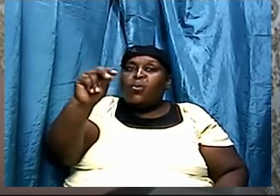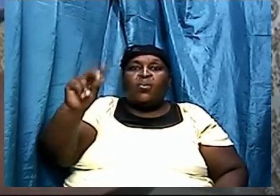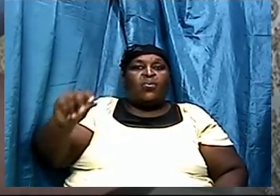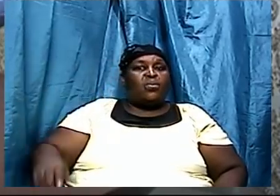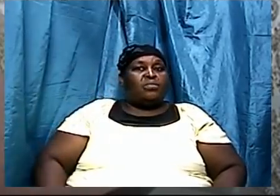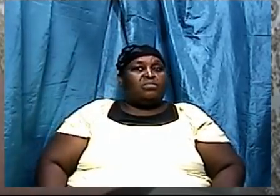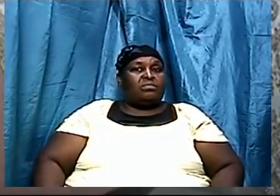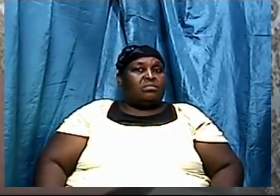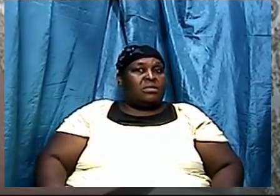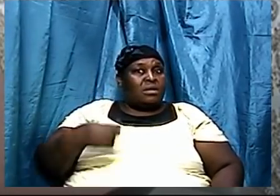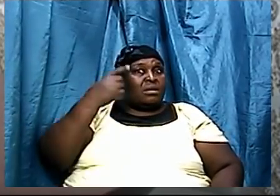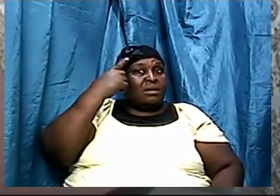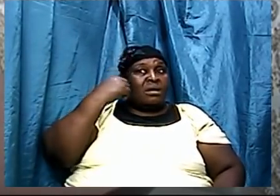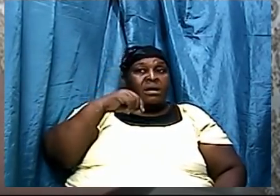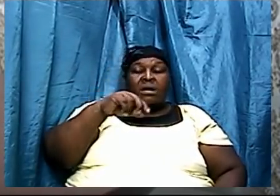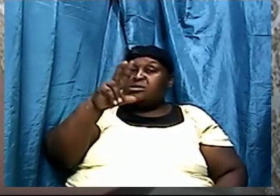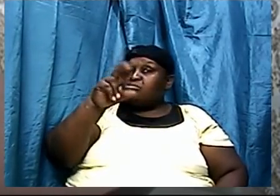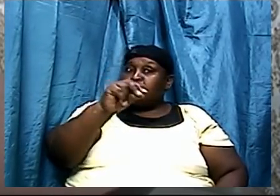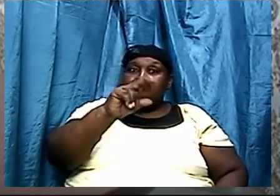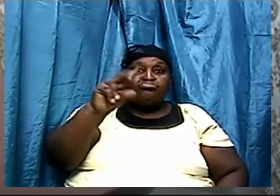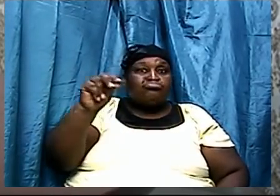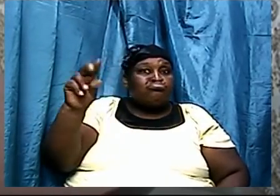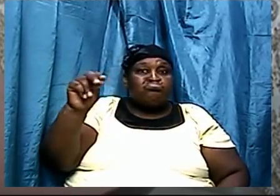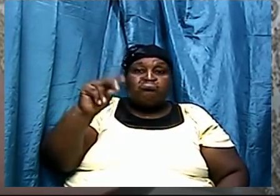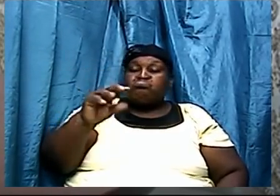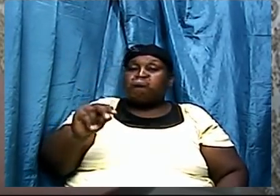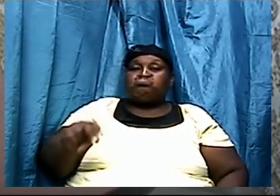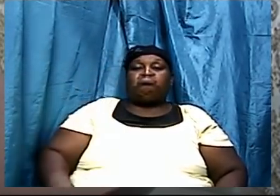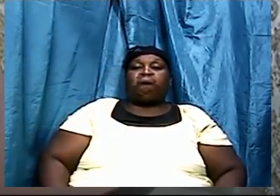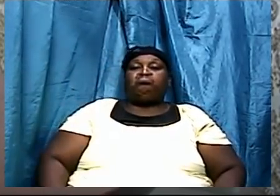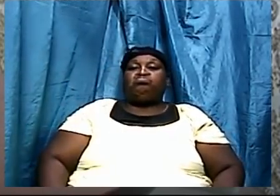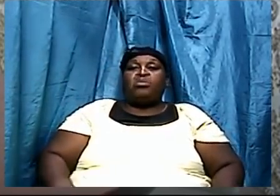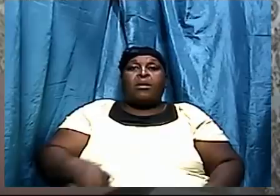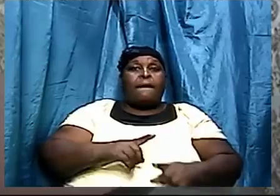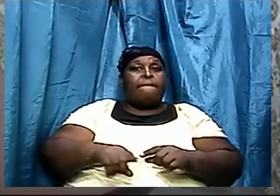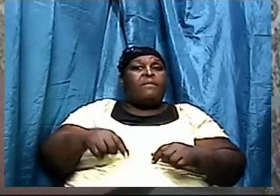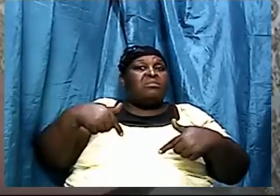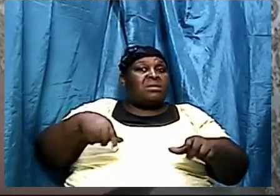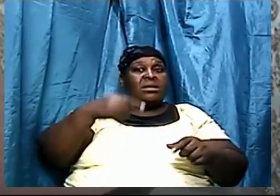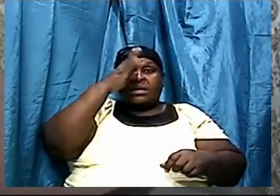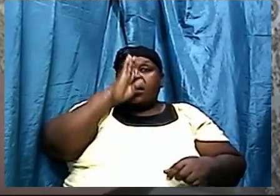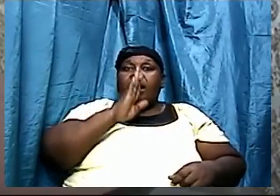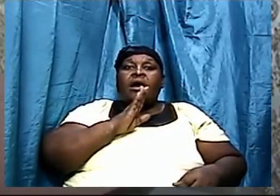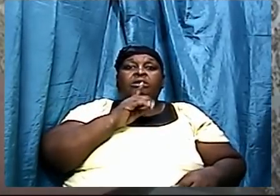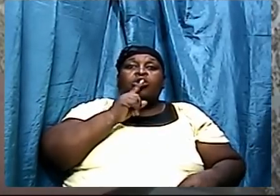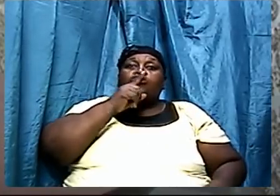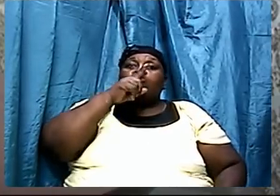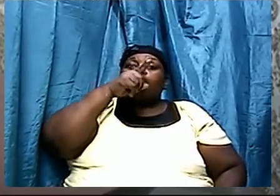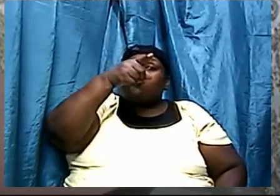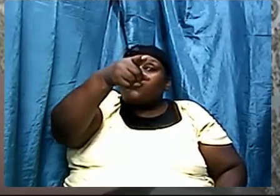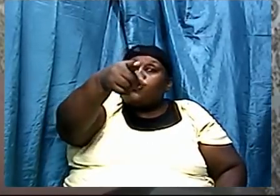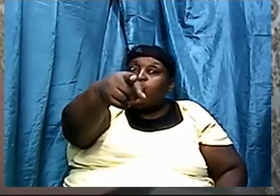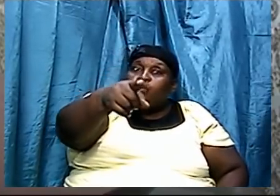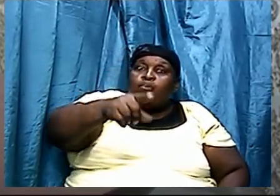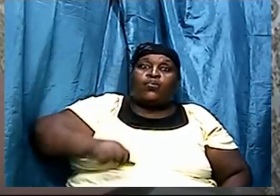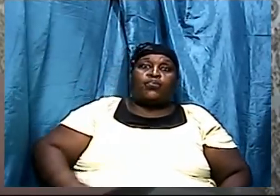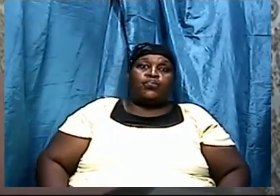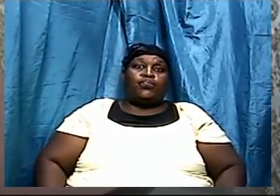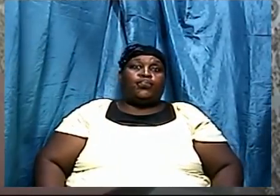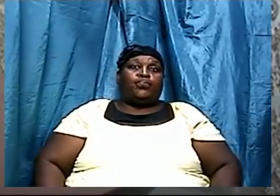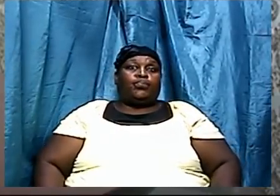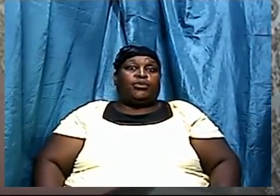God forbid but let God be true and what if somebody can hold on to that this word this